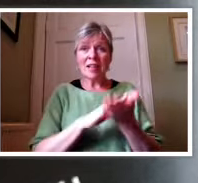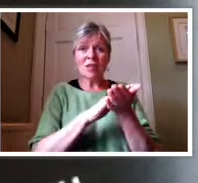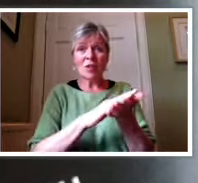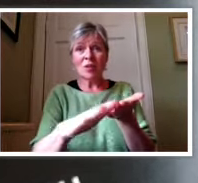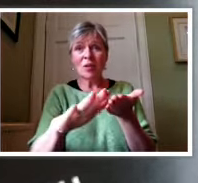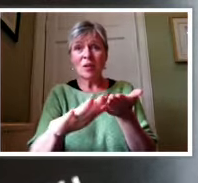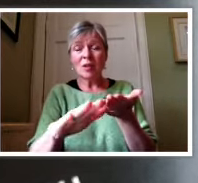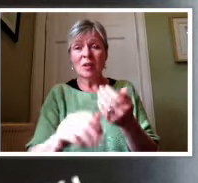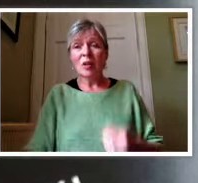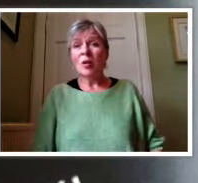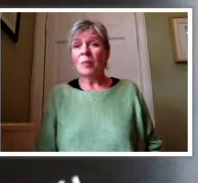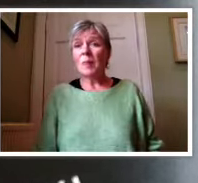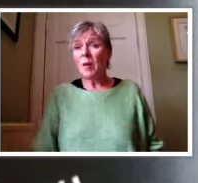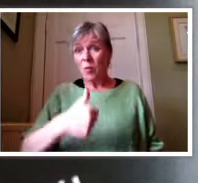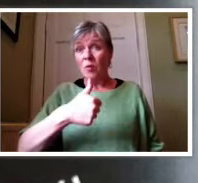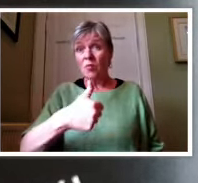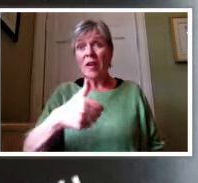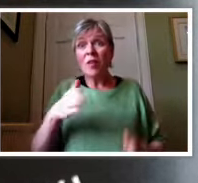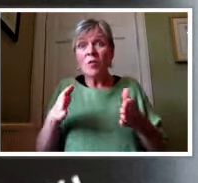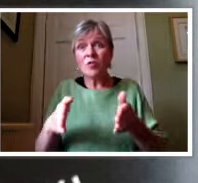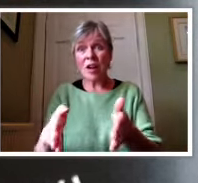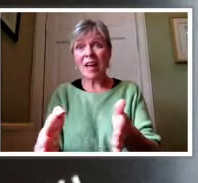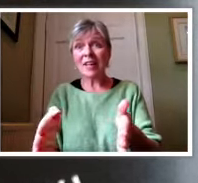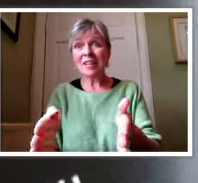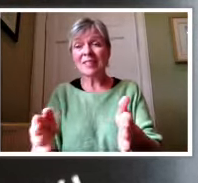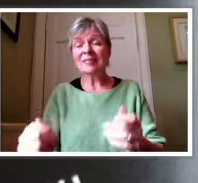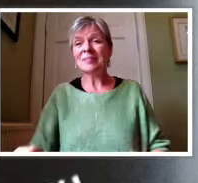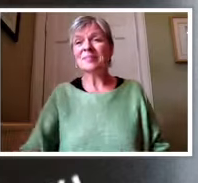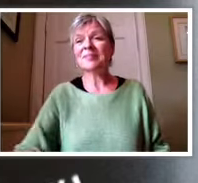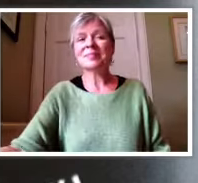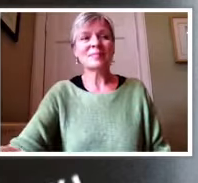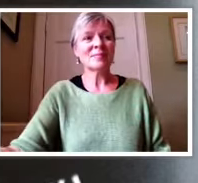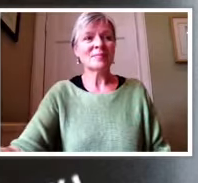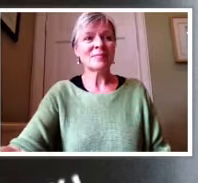said Hugh. We're right on track.